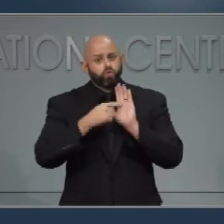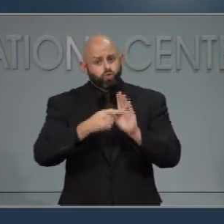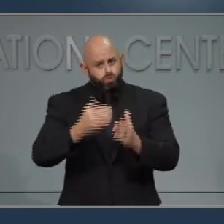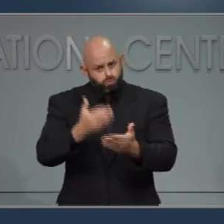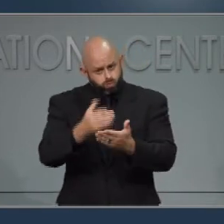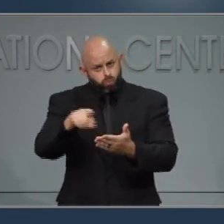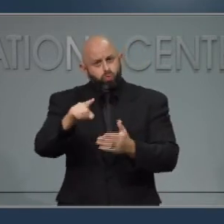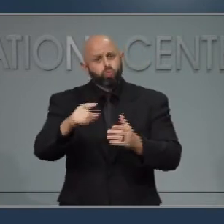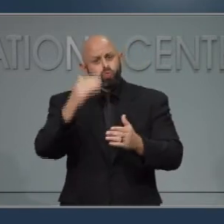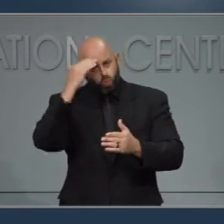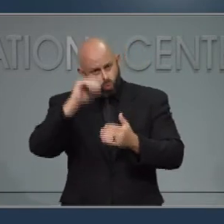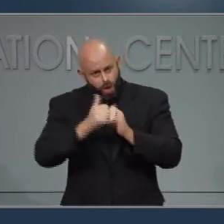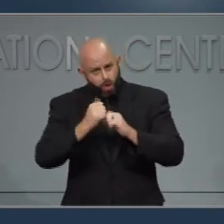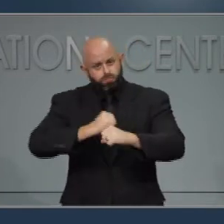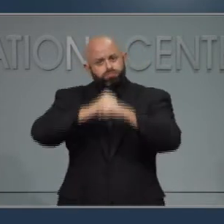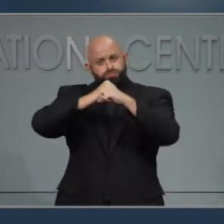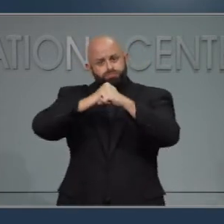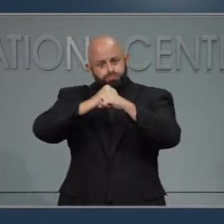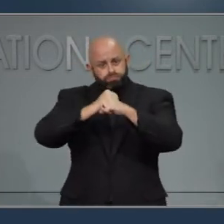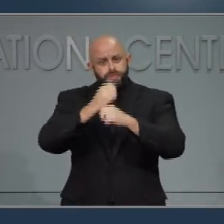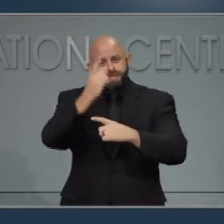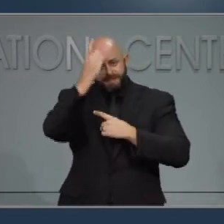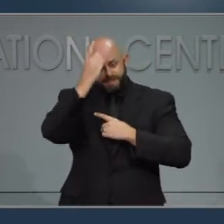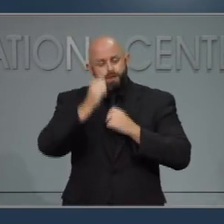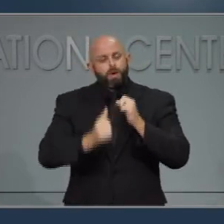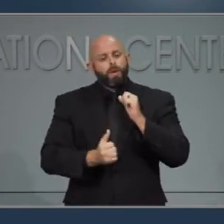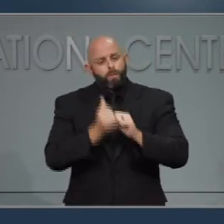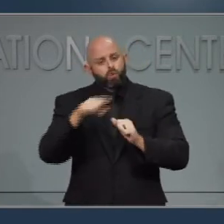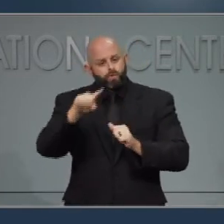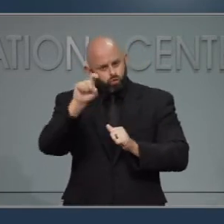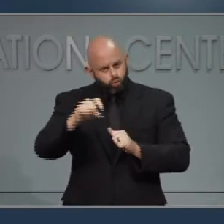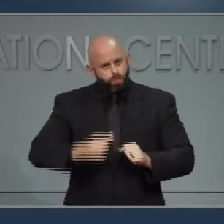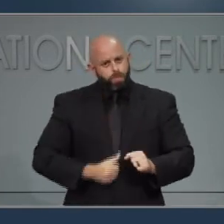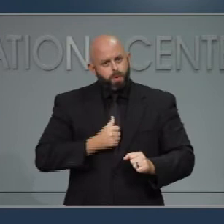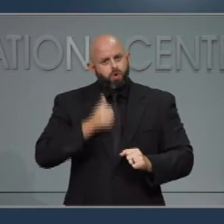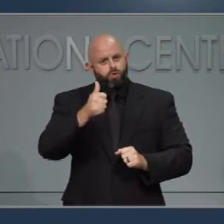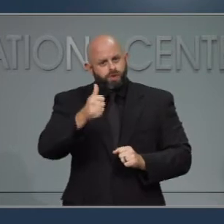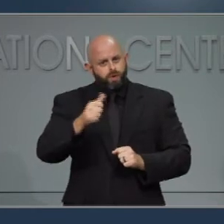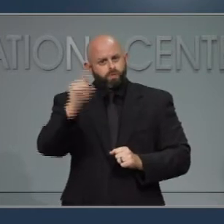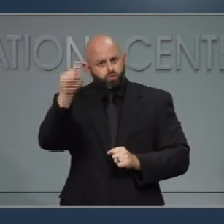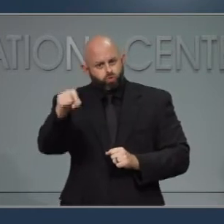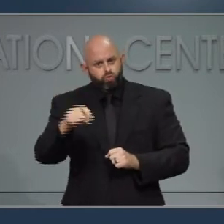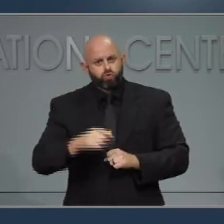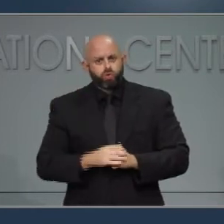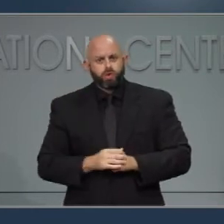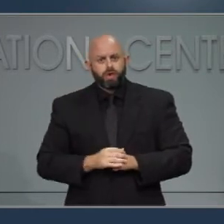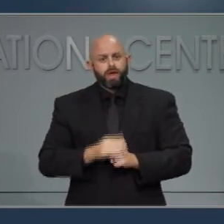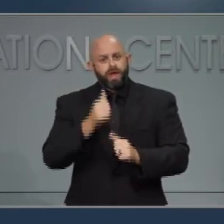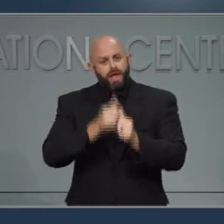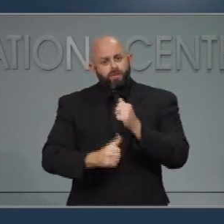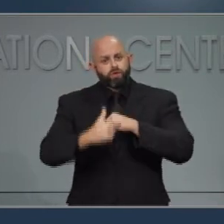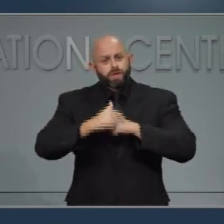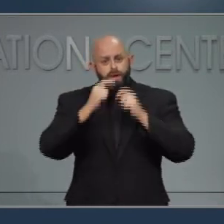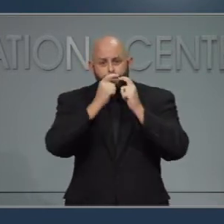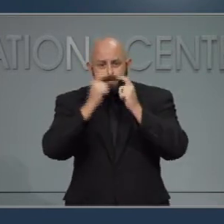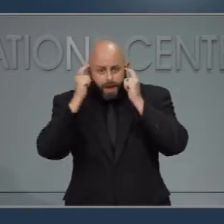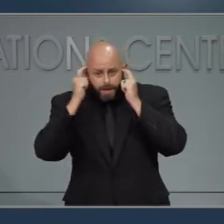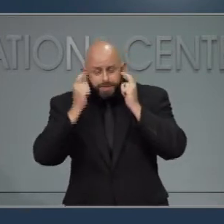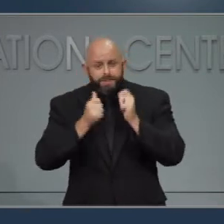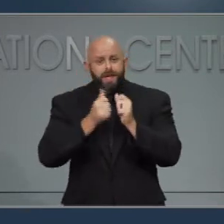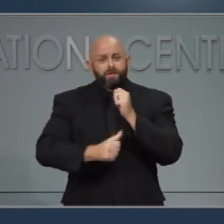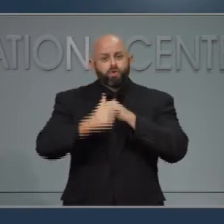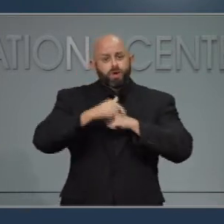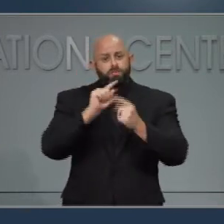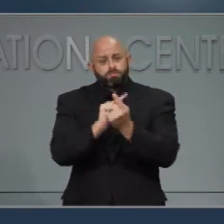this disease, and most of you should be proud of yourselves. Remember, every time you wear your mask or social distance,